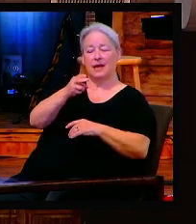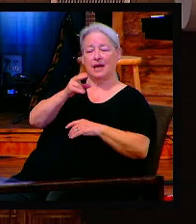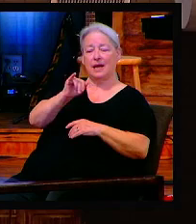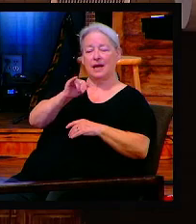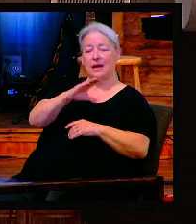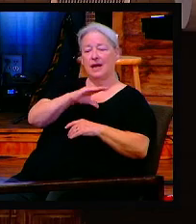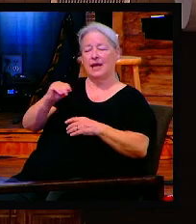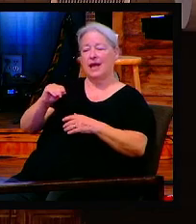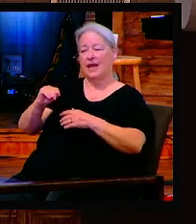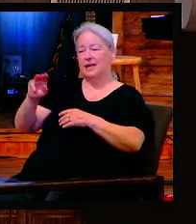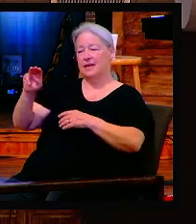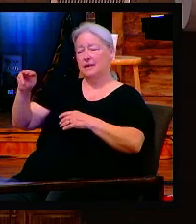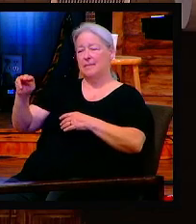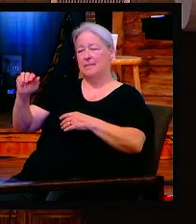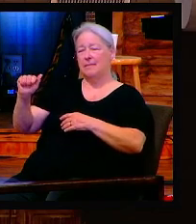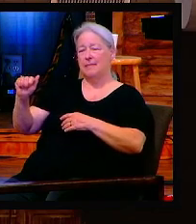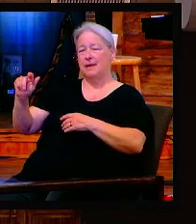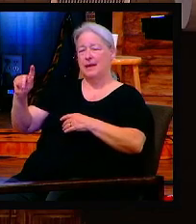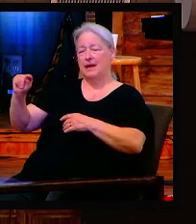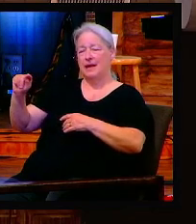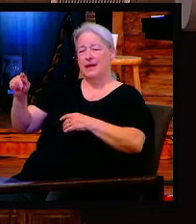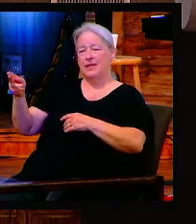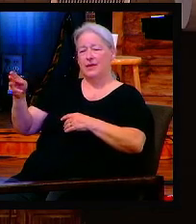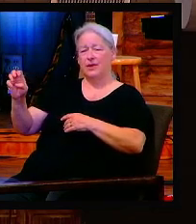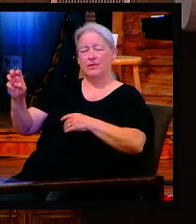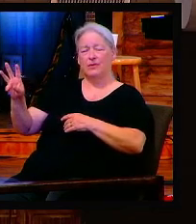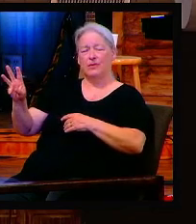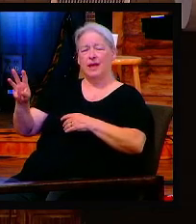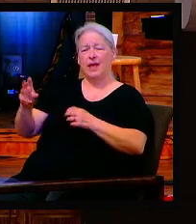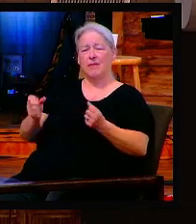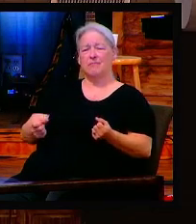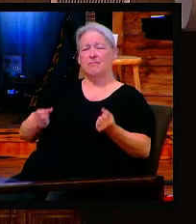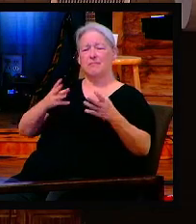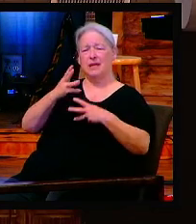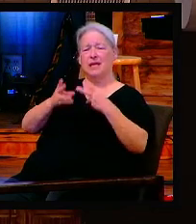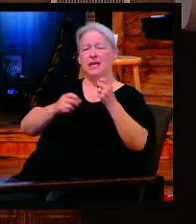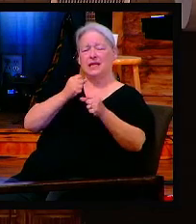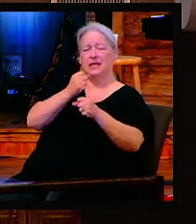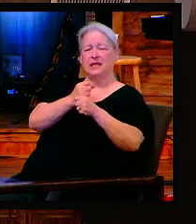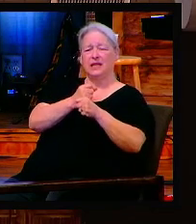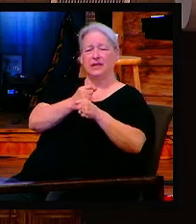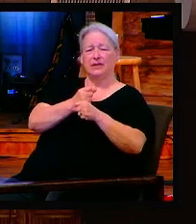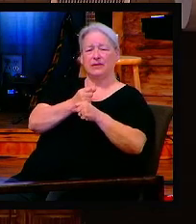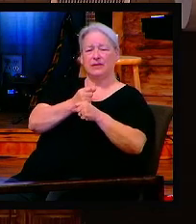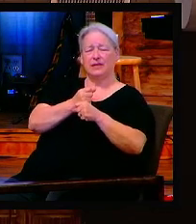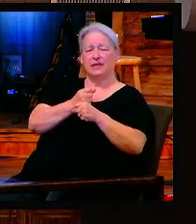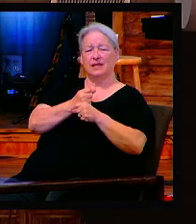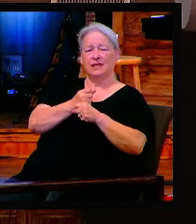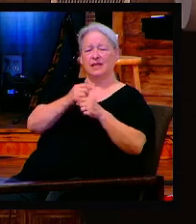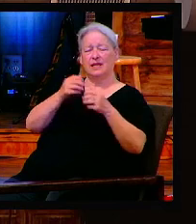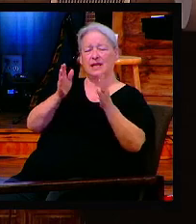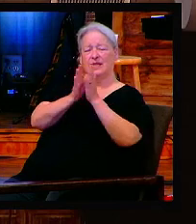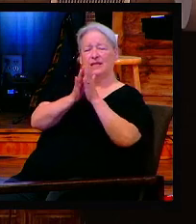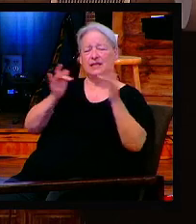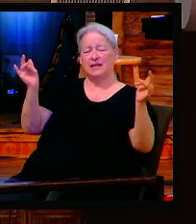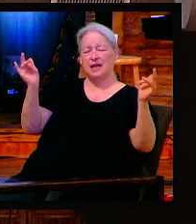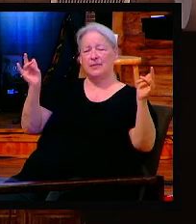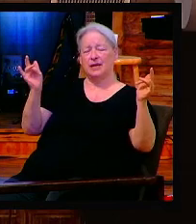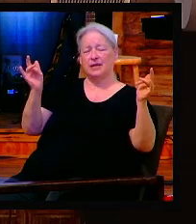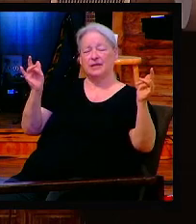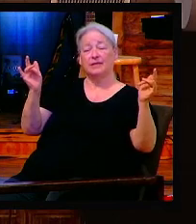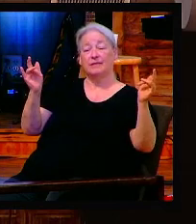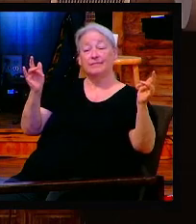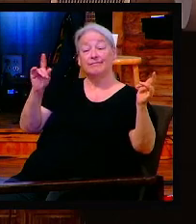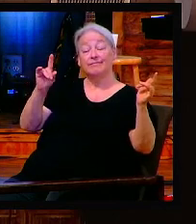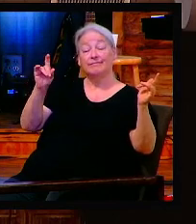I know sometimes I wear people out in church. It's not my goal to wear you out. It's my goal to, in Jesus'